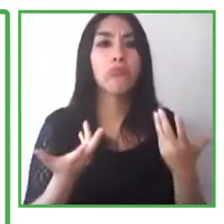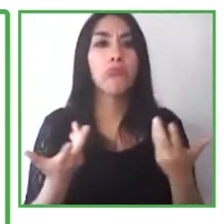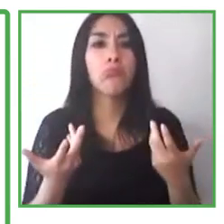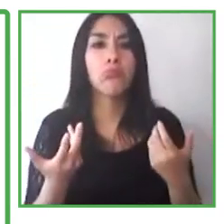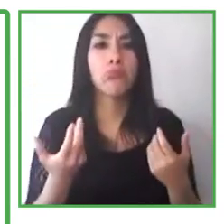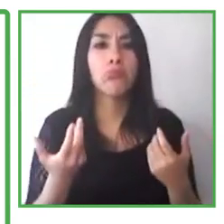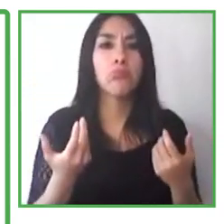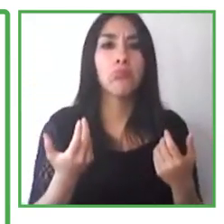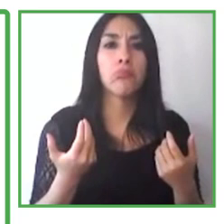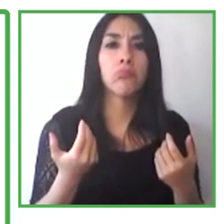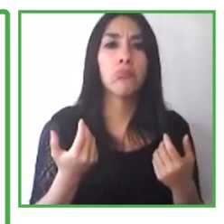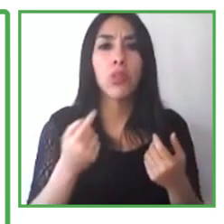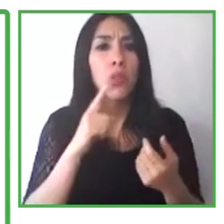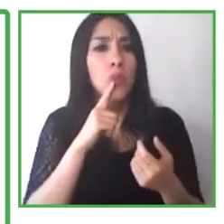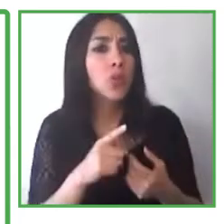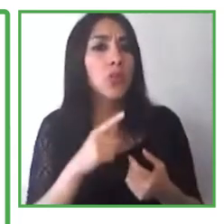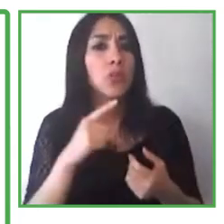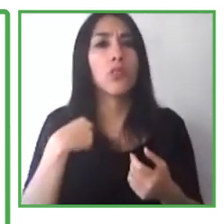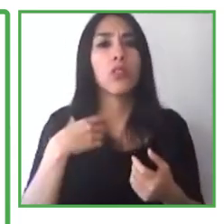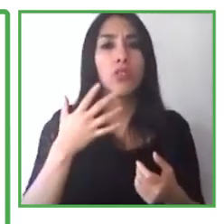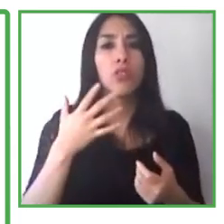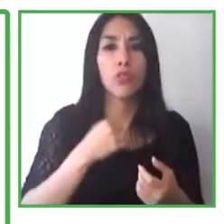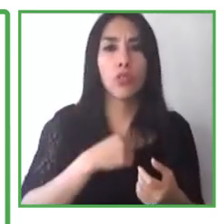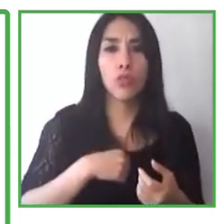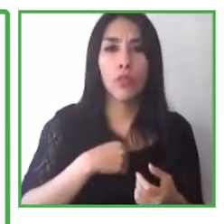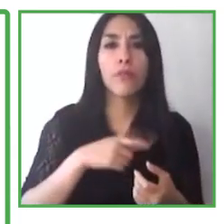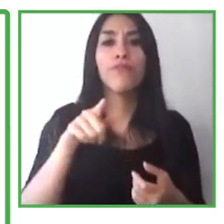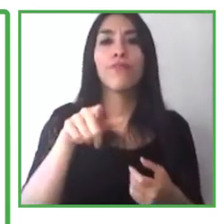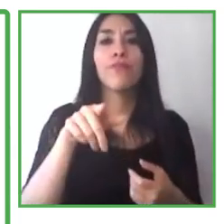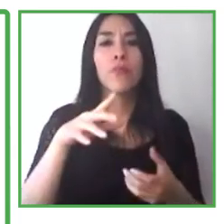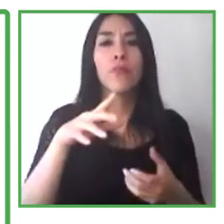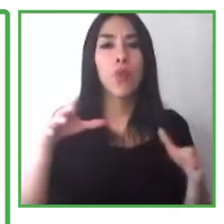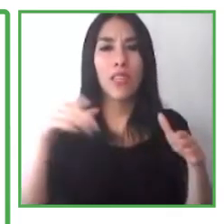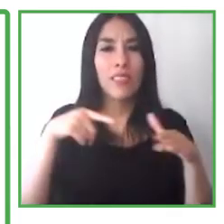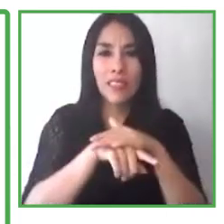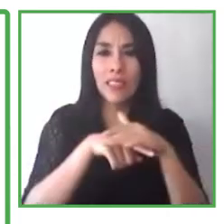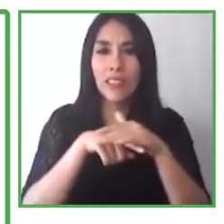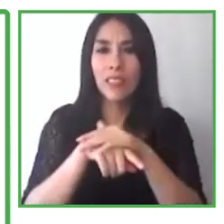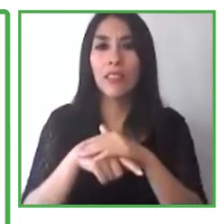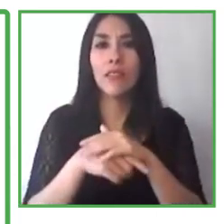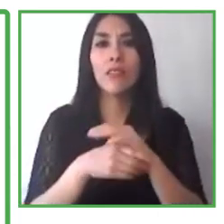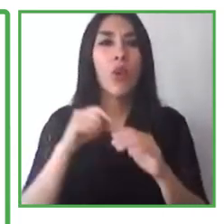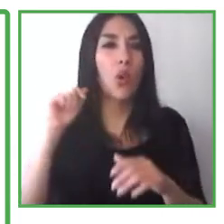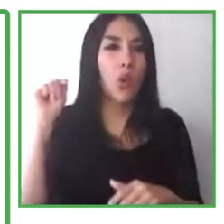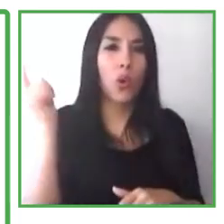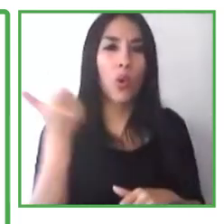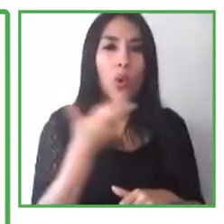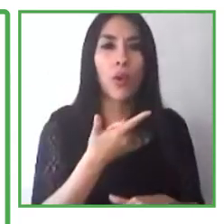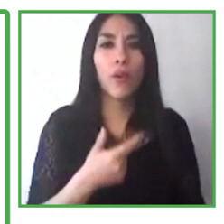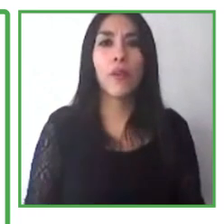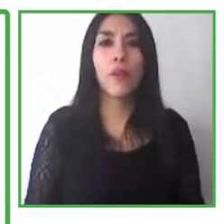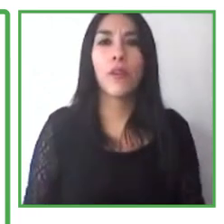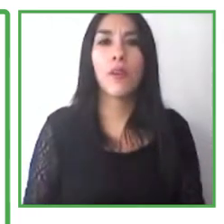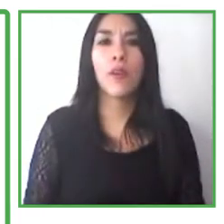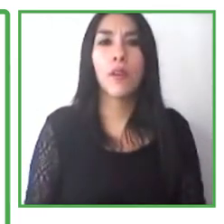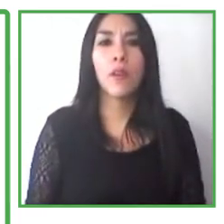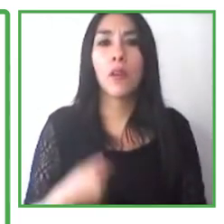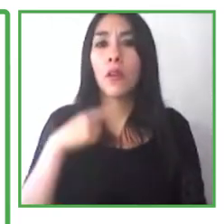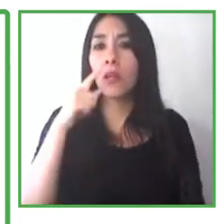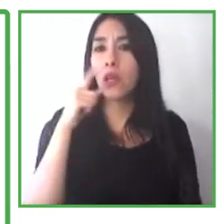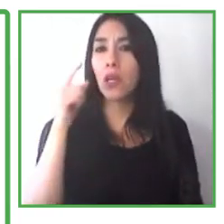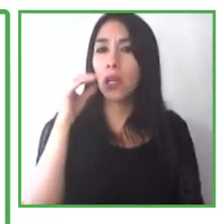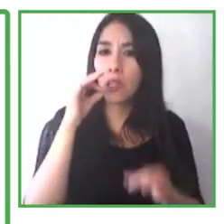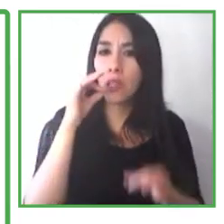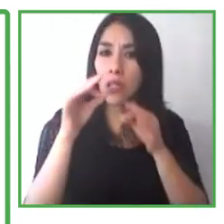give you an idyllic picture of the situation, but honestly, based on my own experience as a wheelchair